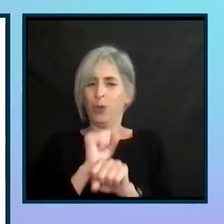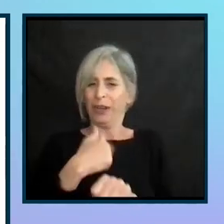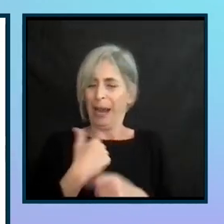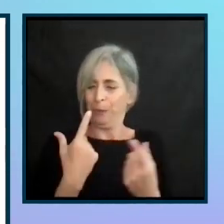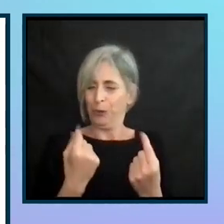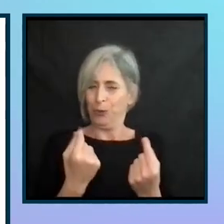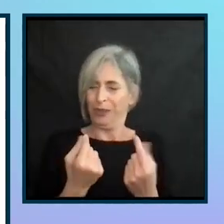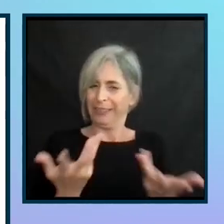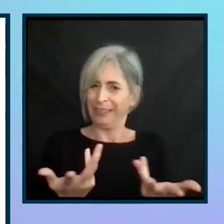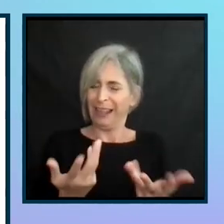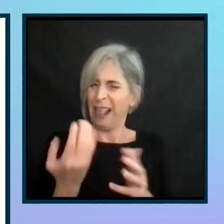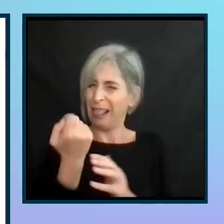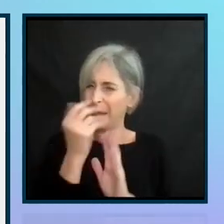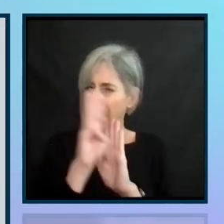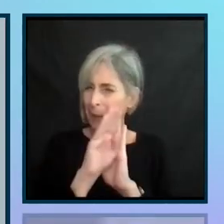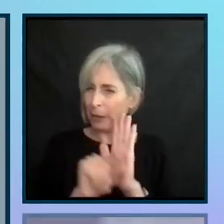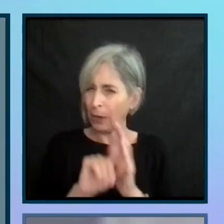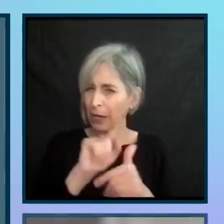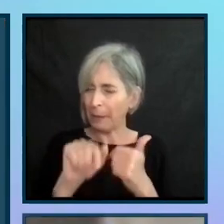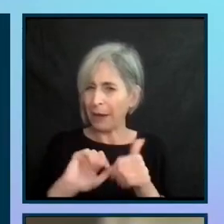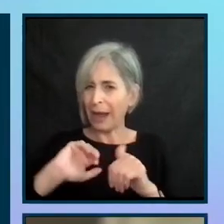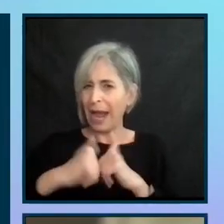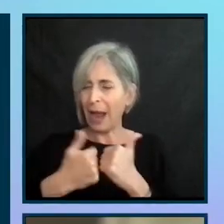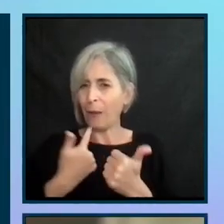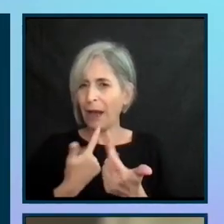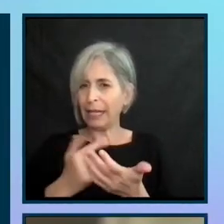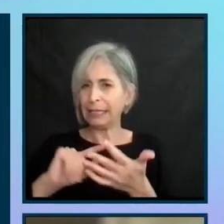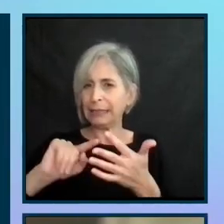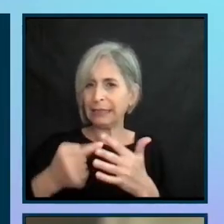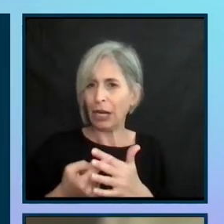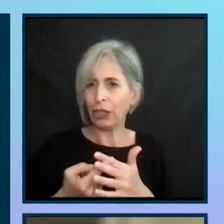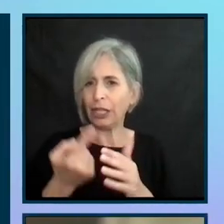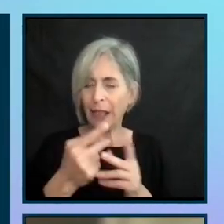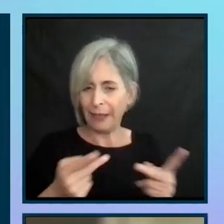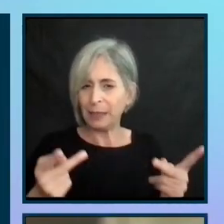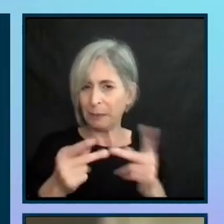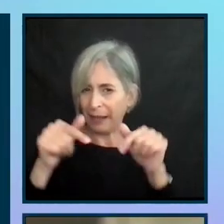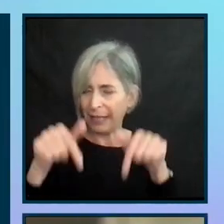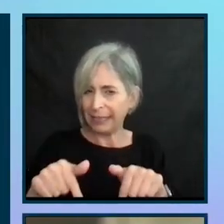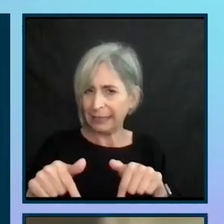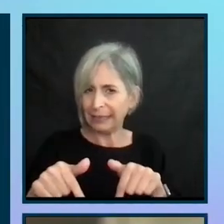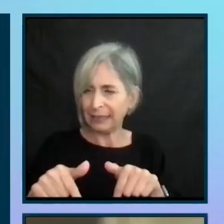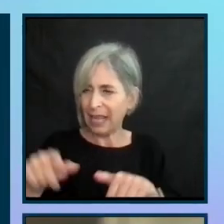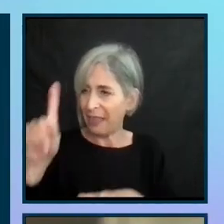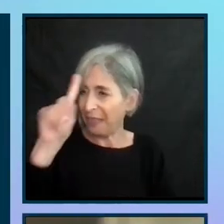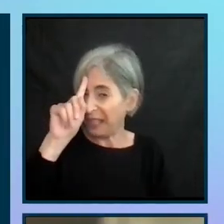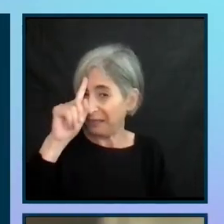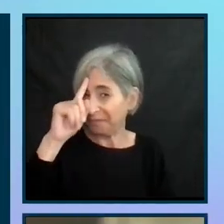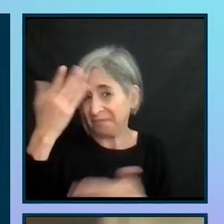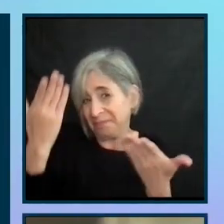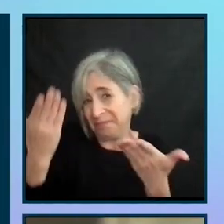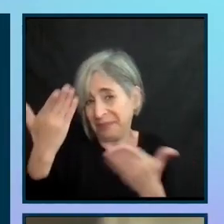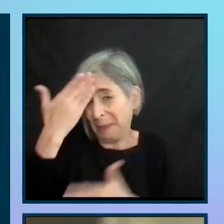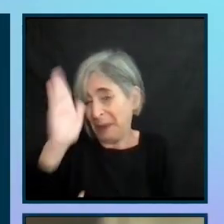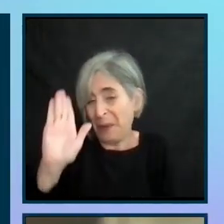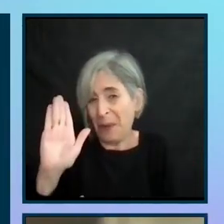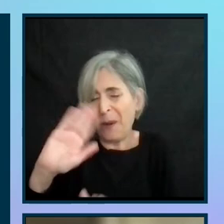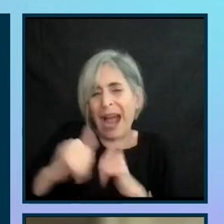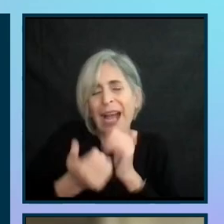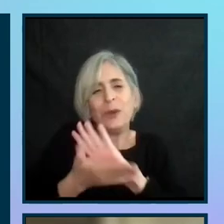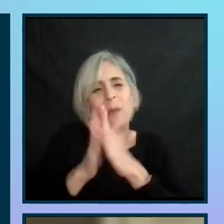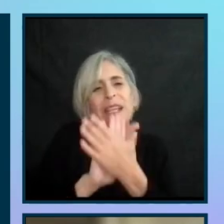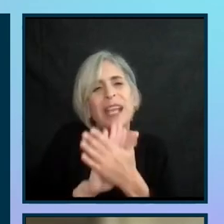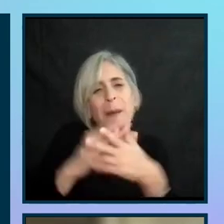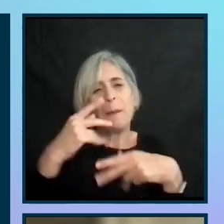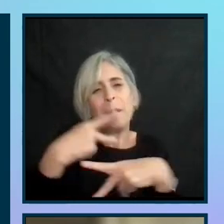give a little background on how I got to be in the place that I am, because I don't think people know exactly, you know, how do you become